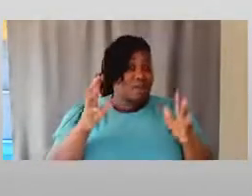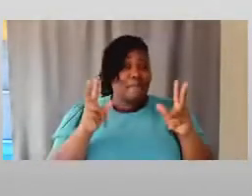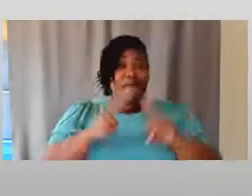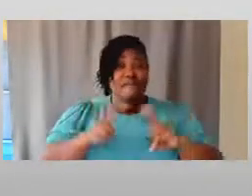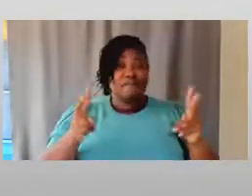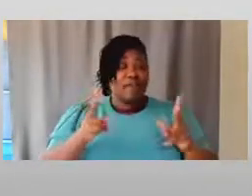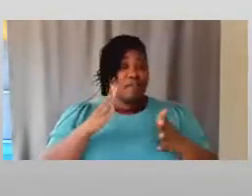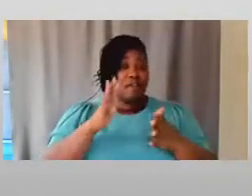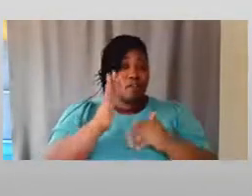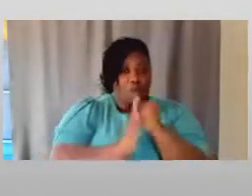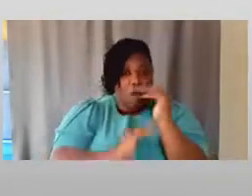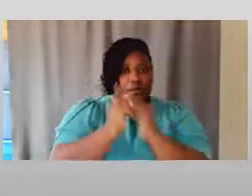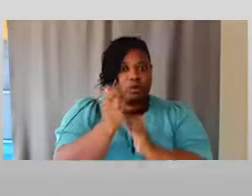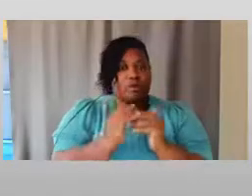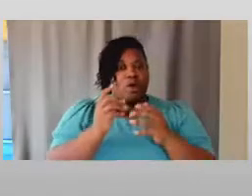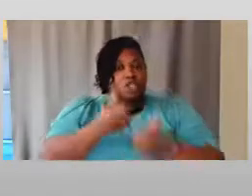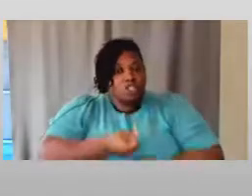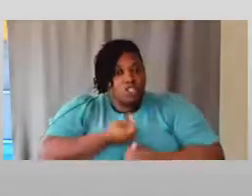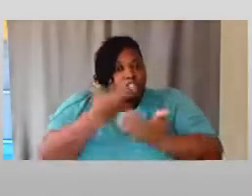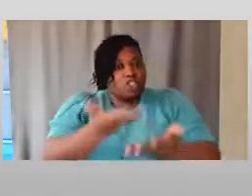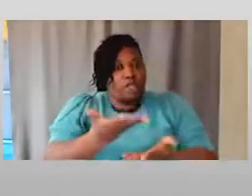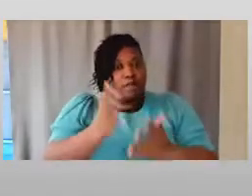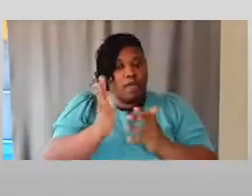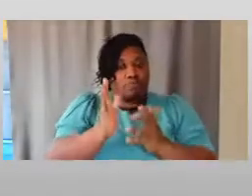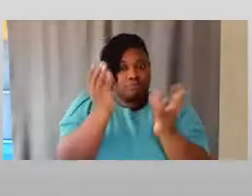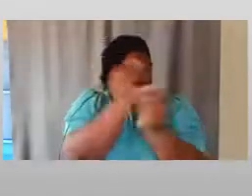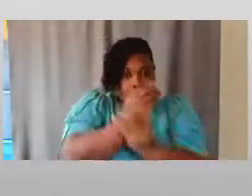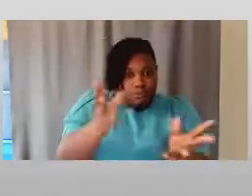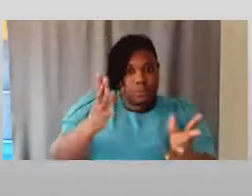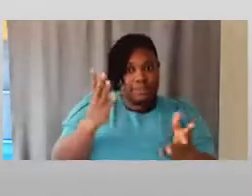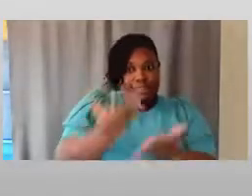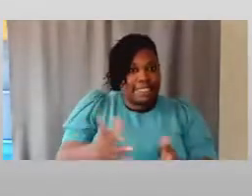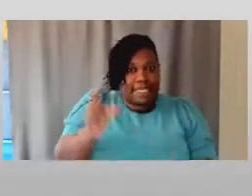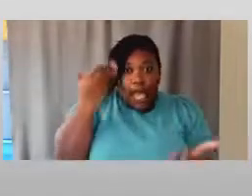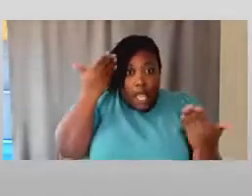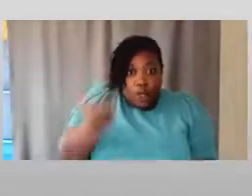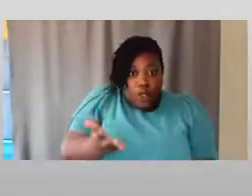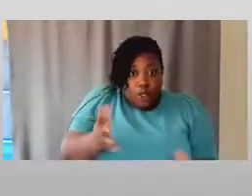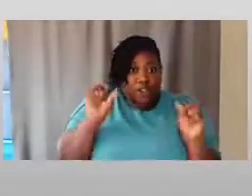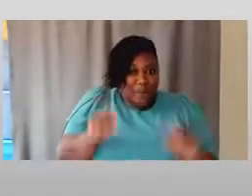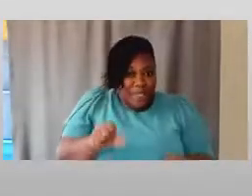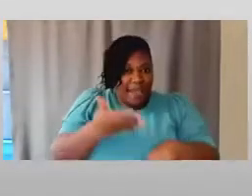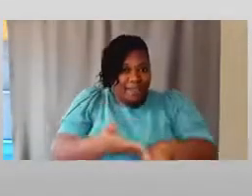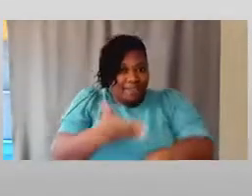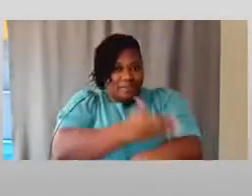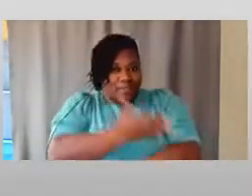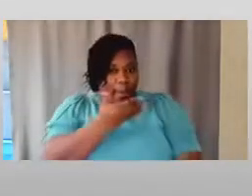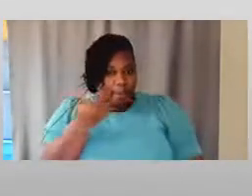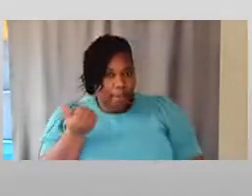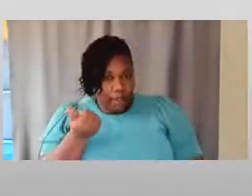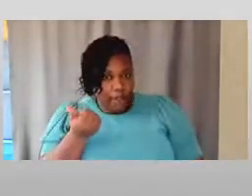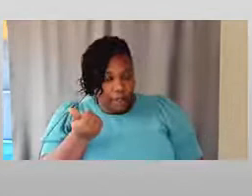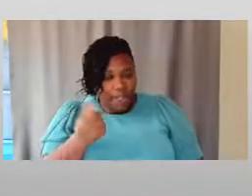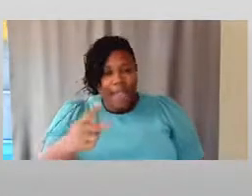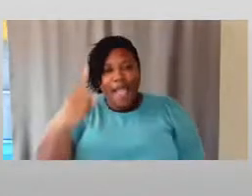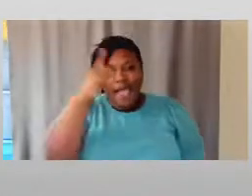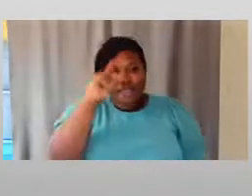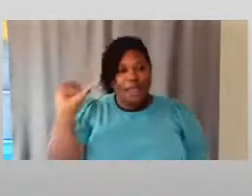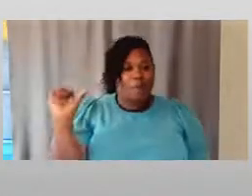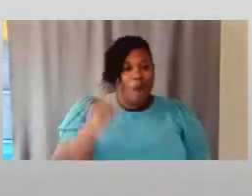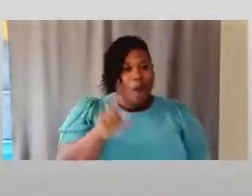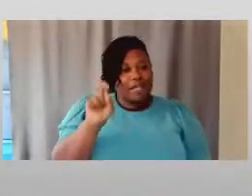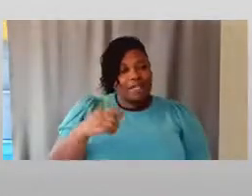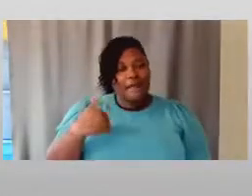don't know to be able to do better. And I think that all of us need to be able to have the grace to recognize that we are all going to be able to learn